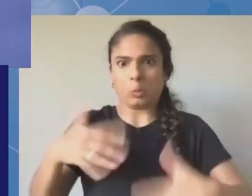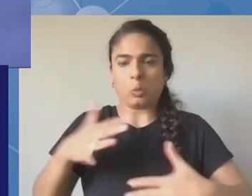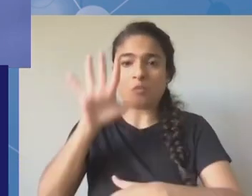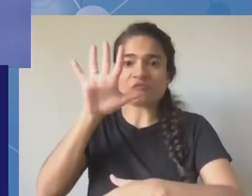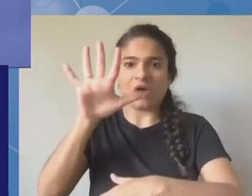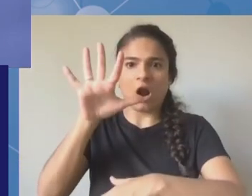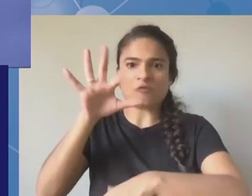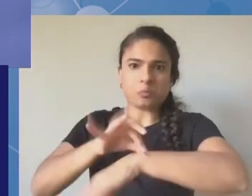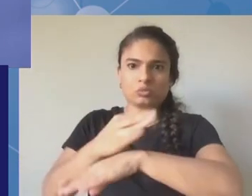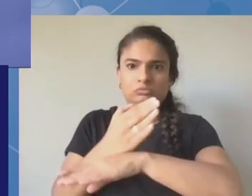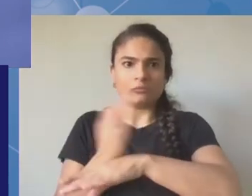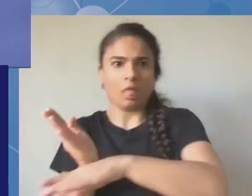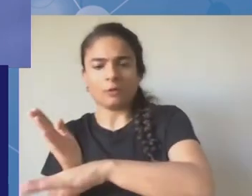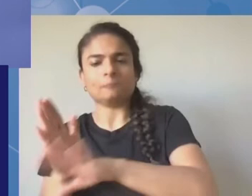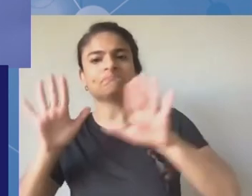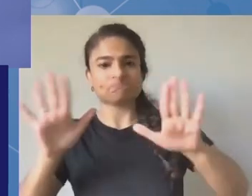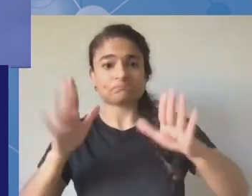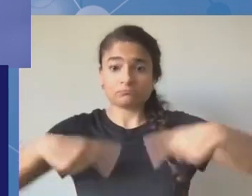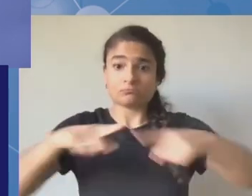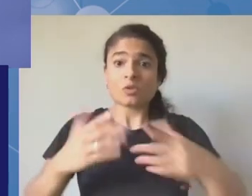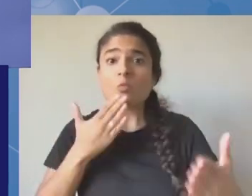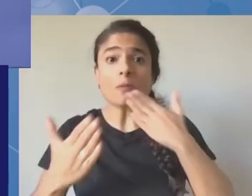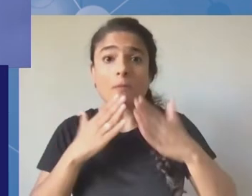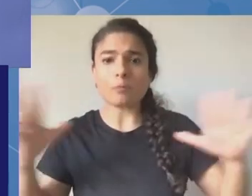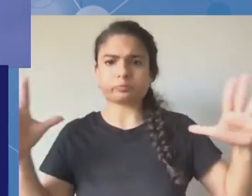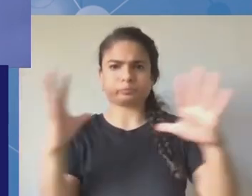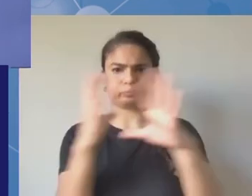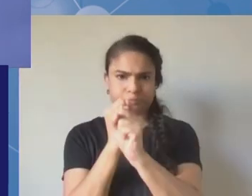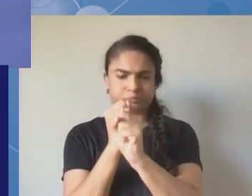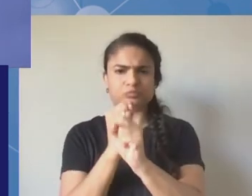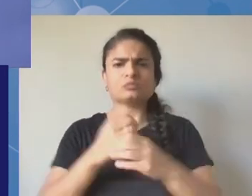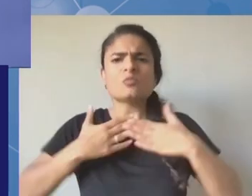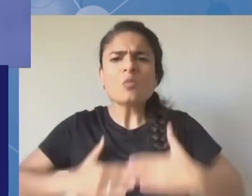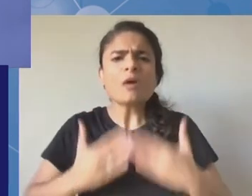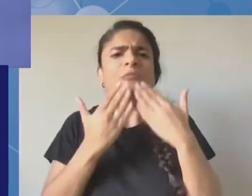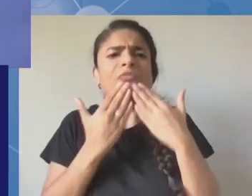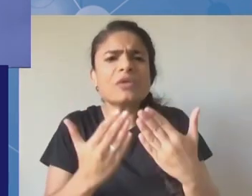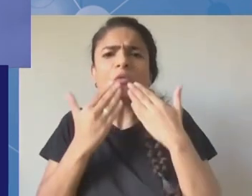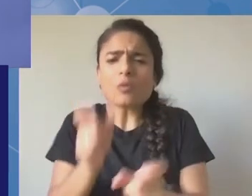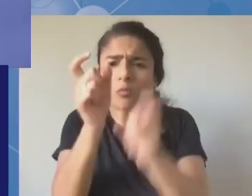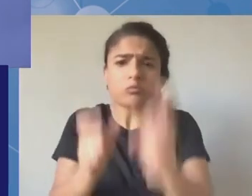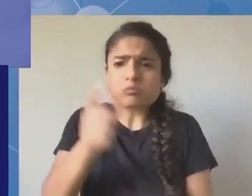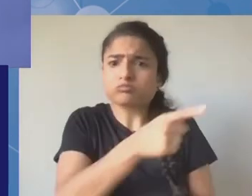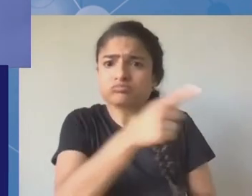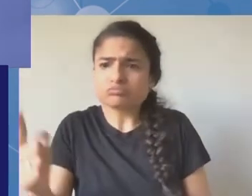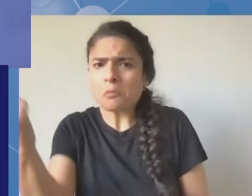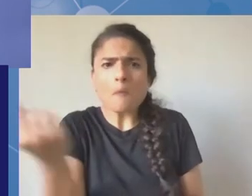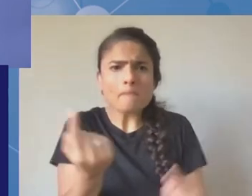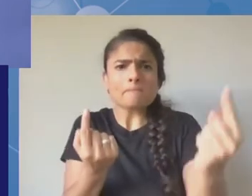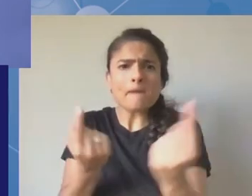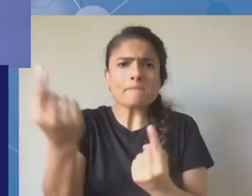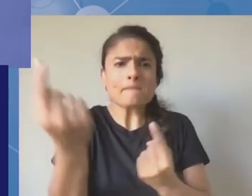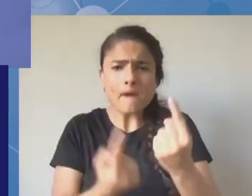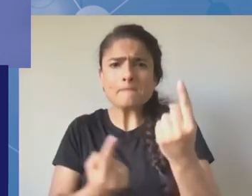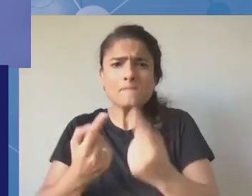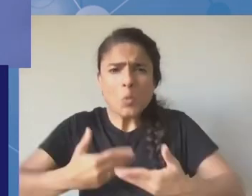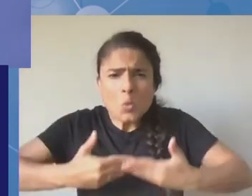thank everybody for coming thank you everybody for being online waking up early in the morning or staying late online and a very big thank